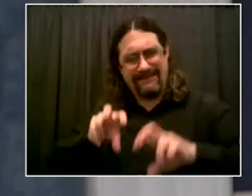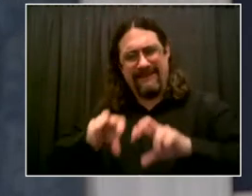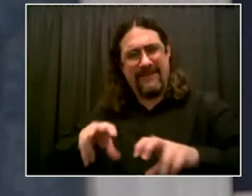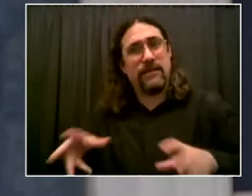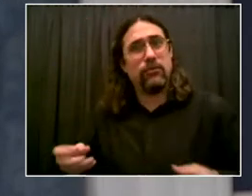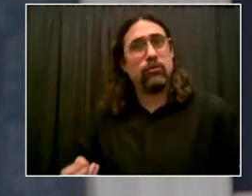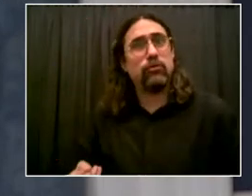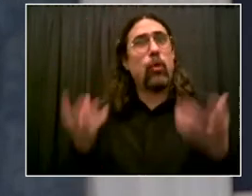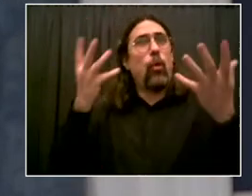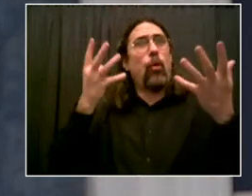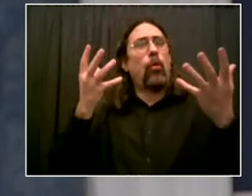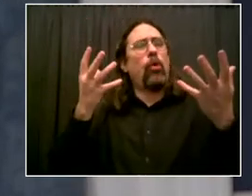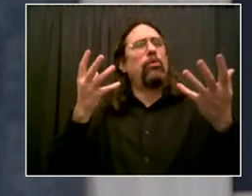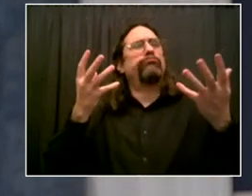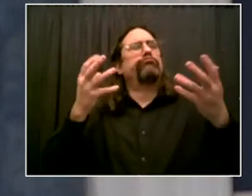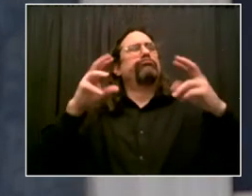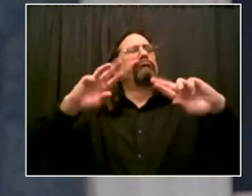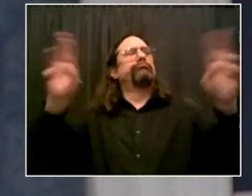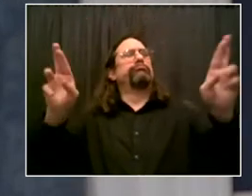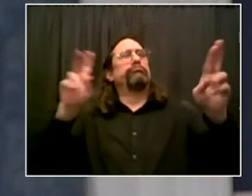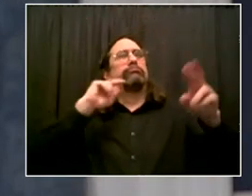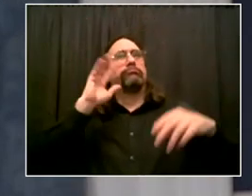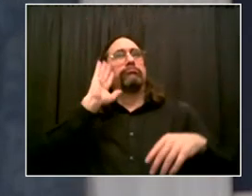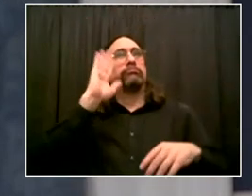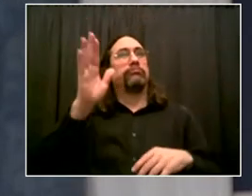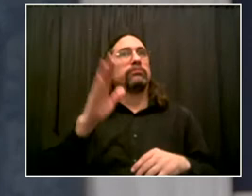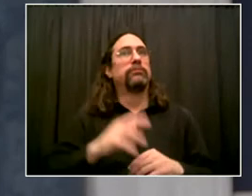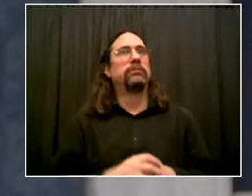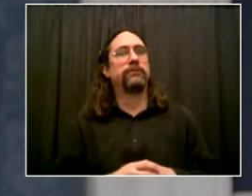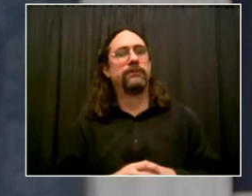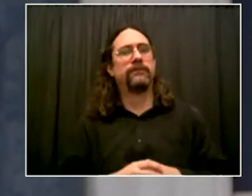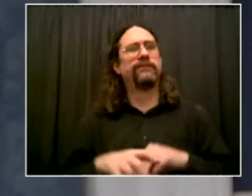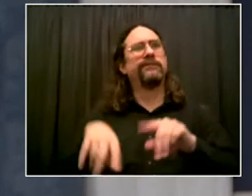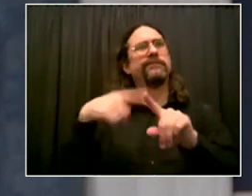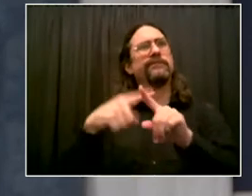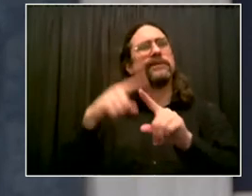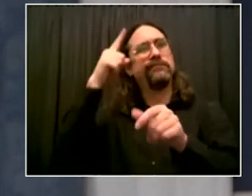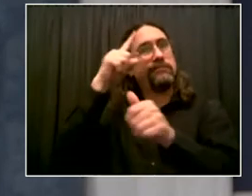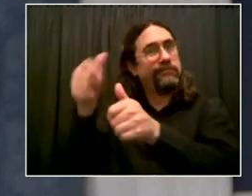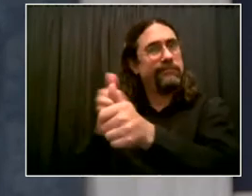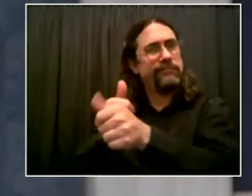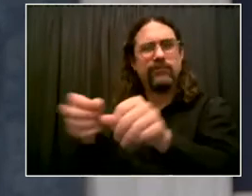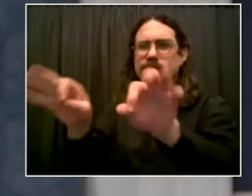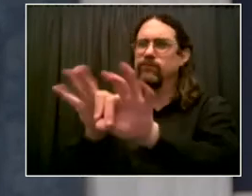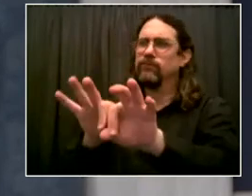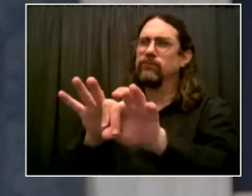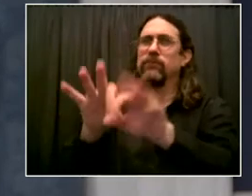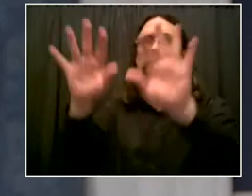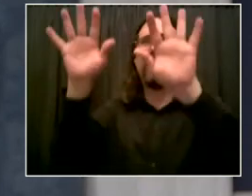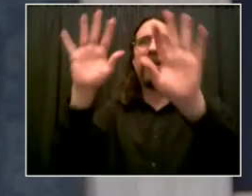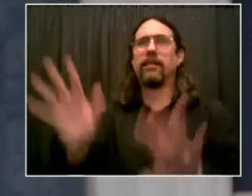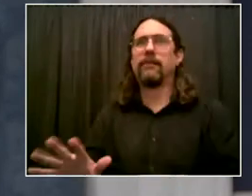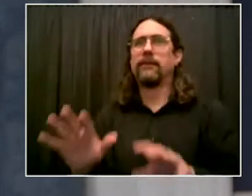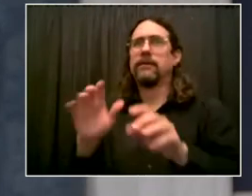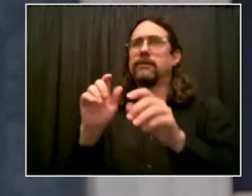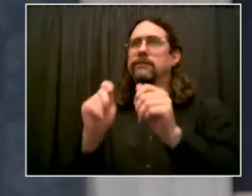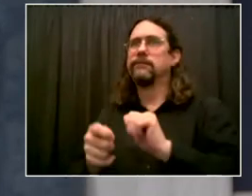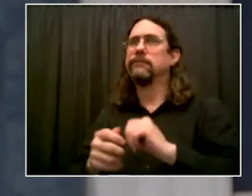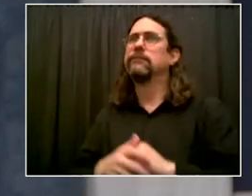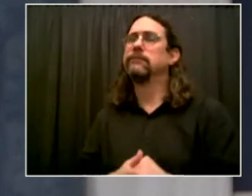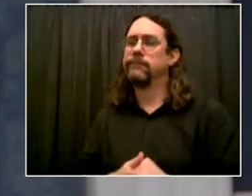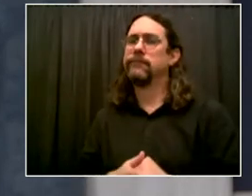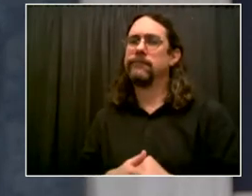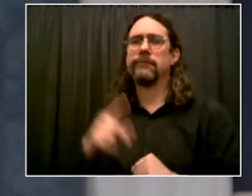future, a sustainable future that includes all New Yorkers. So we're going to draw on the deep talent pool that exists in New York City,